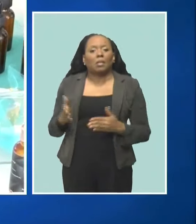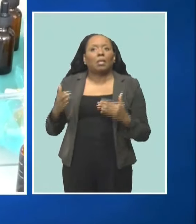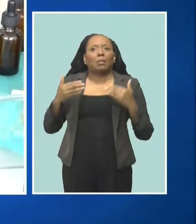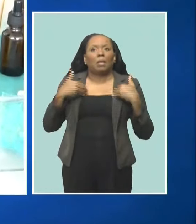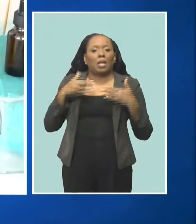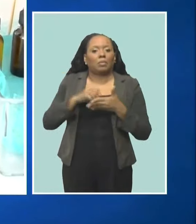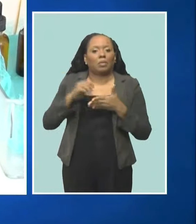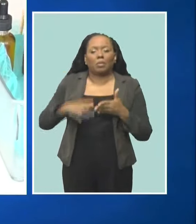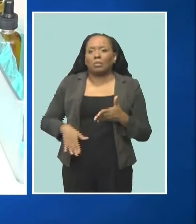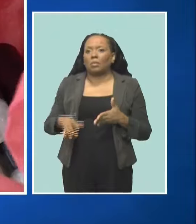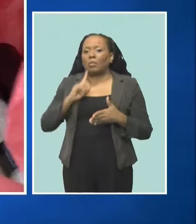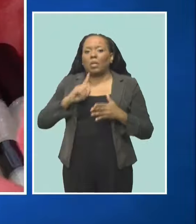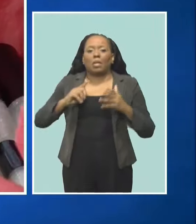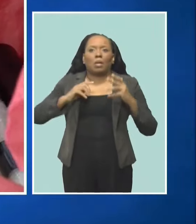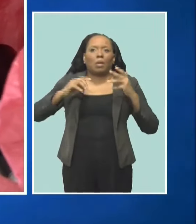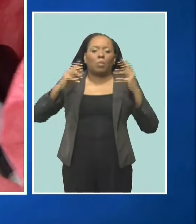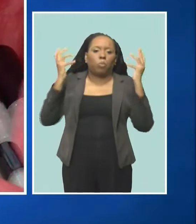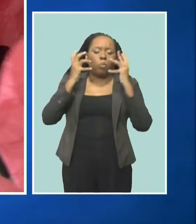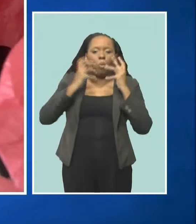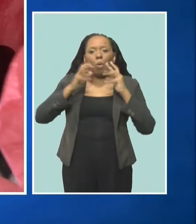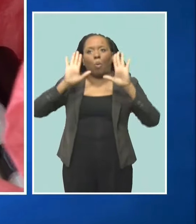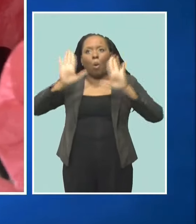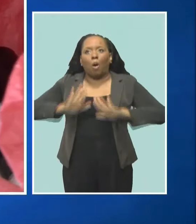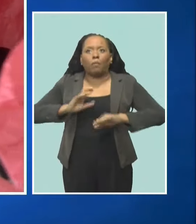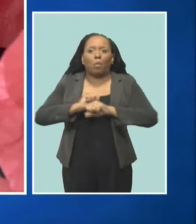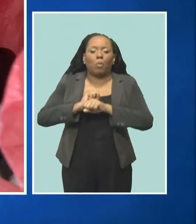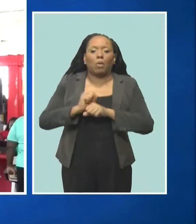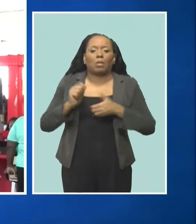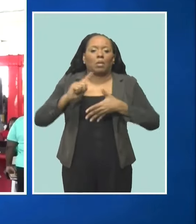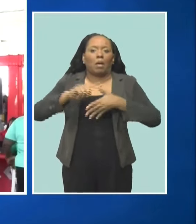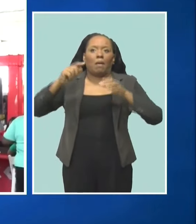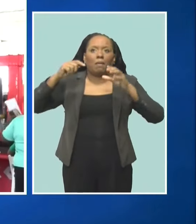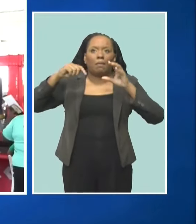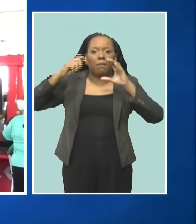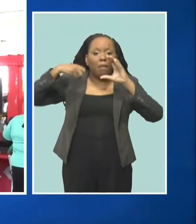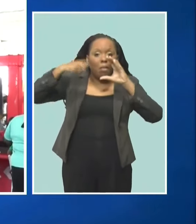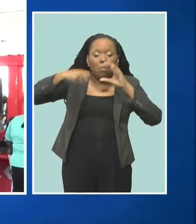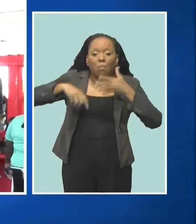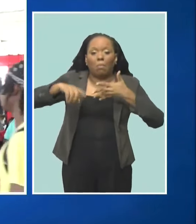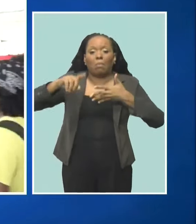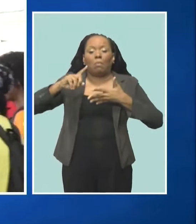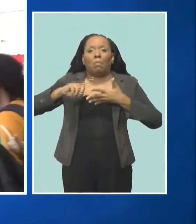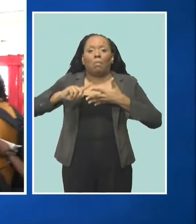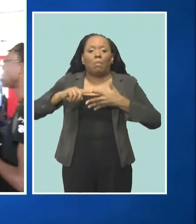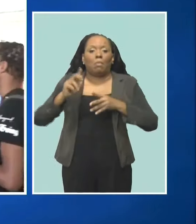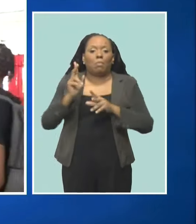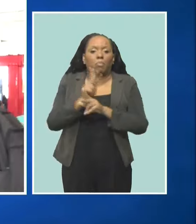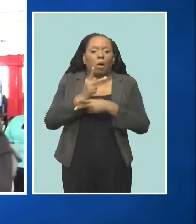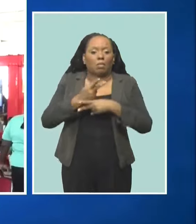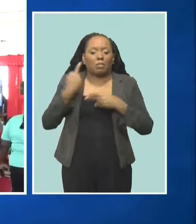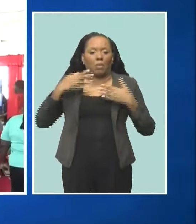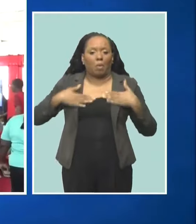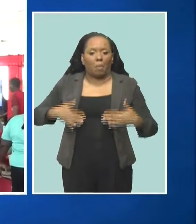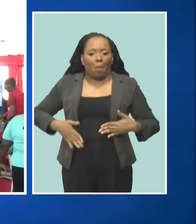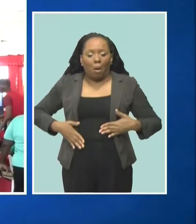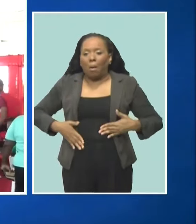work in a wide range of areas, whether it is film, products like body scrubs.